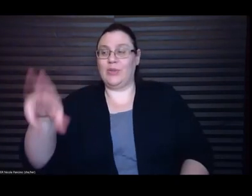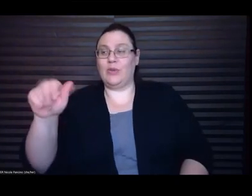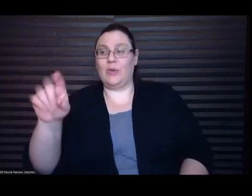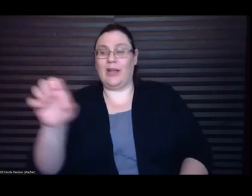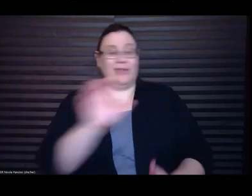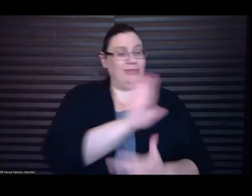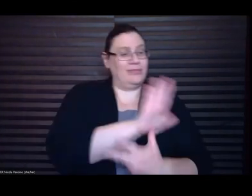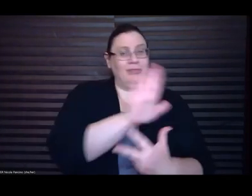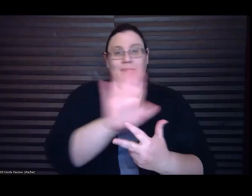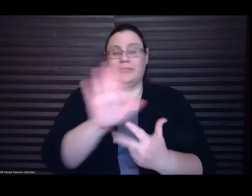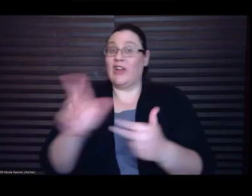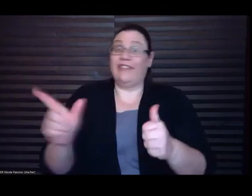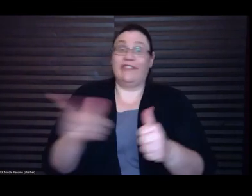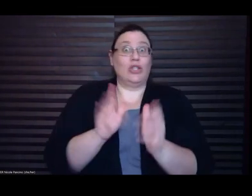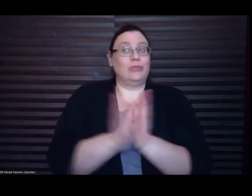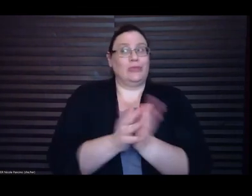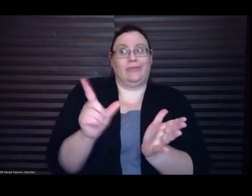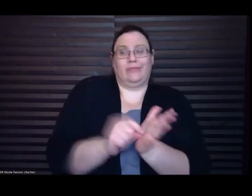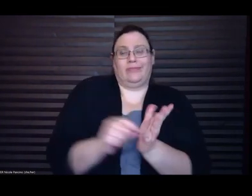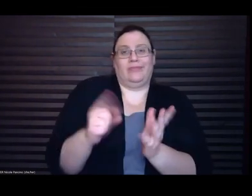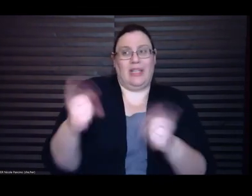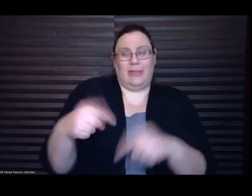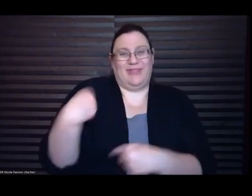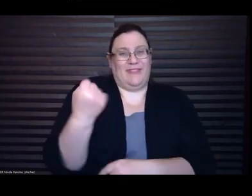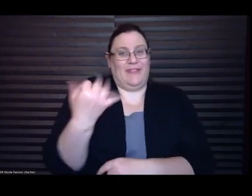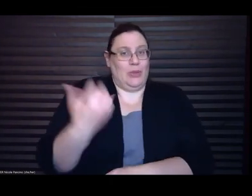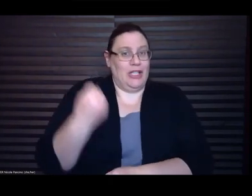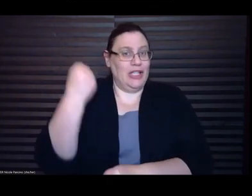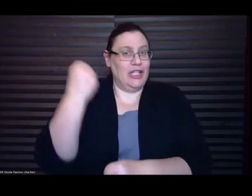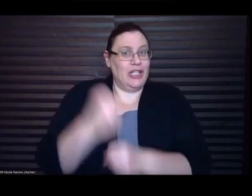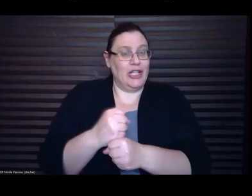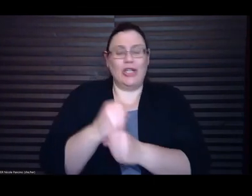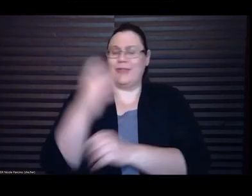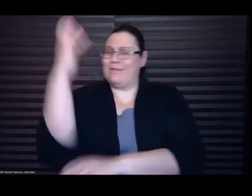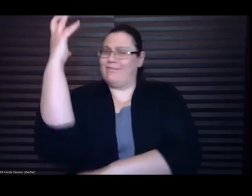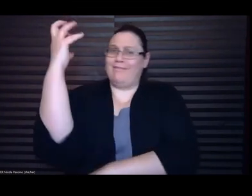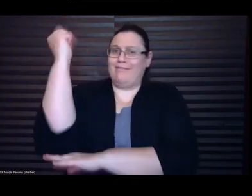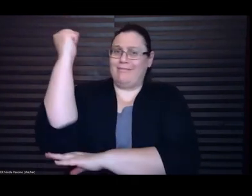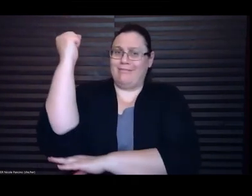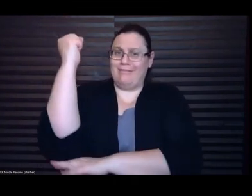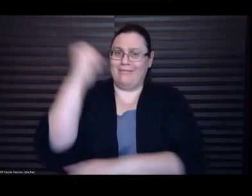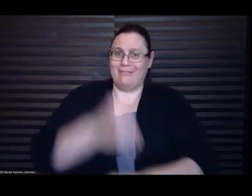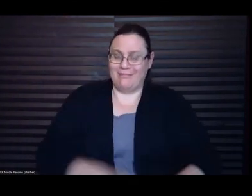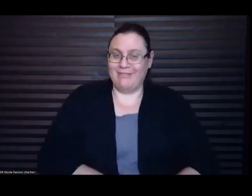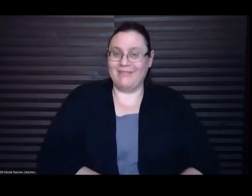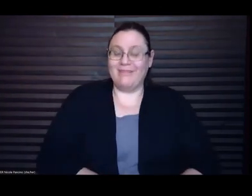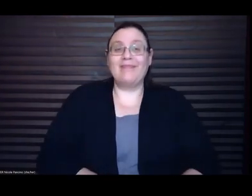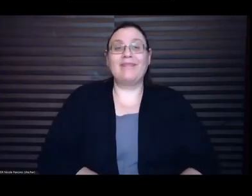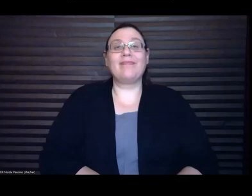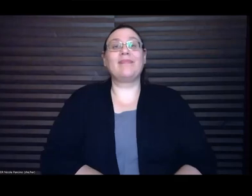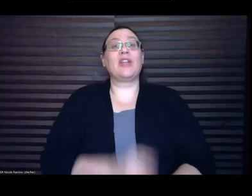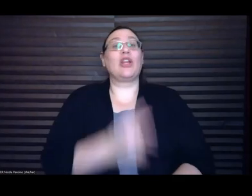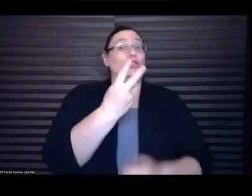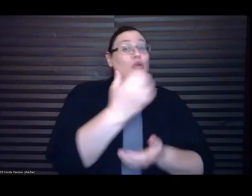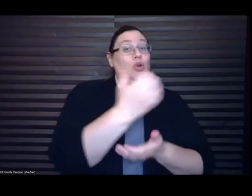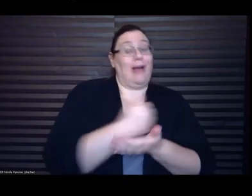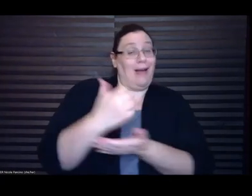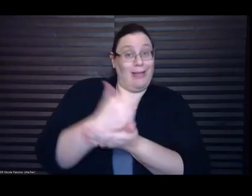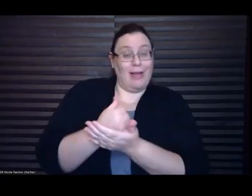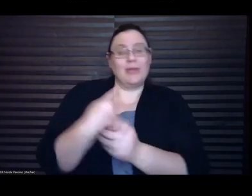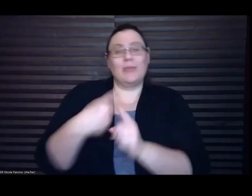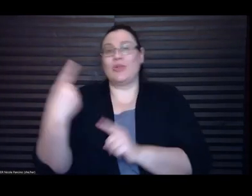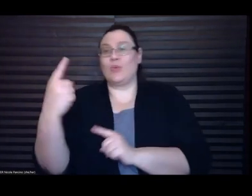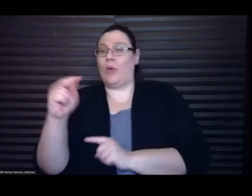over the past several years and are not going anywhere. The two collections and the novel are all deeply